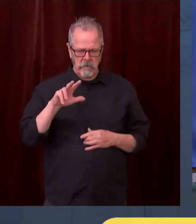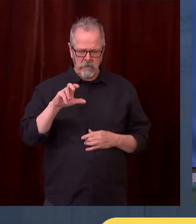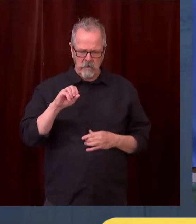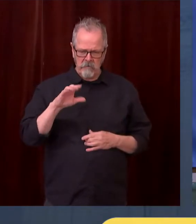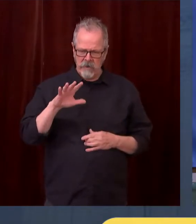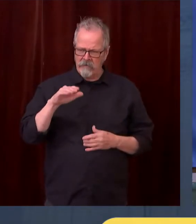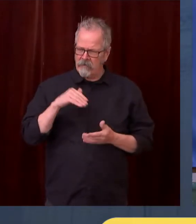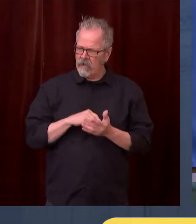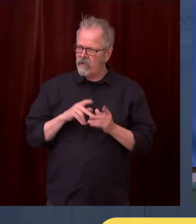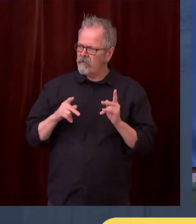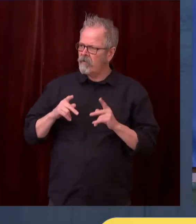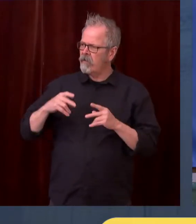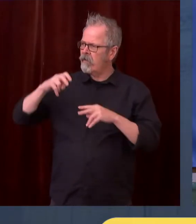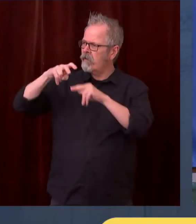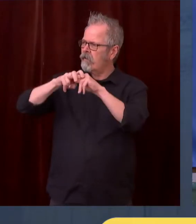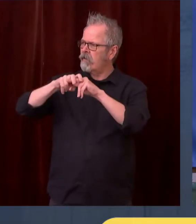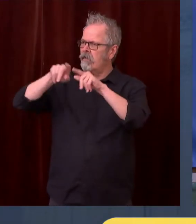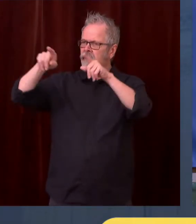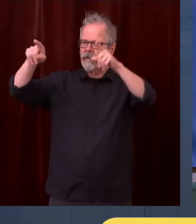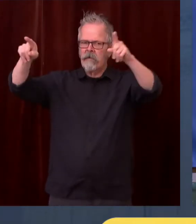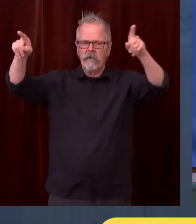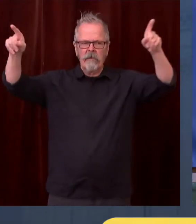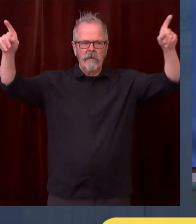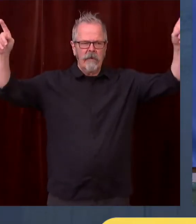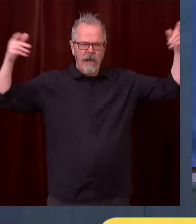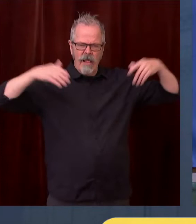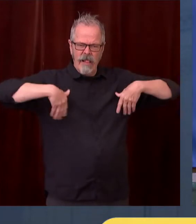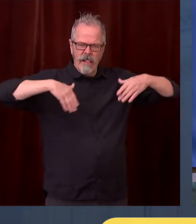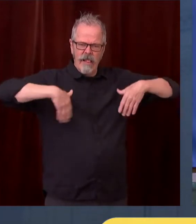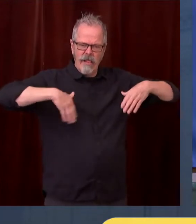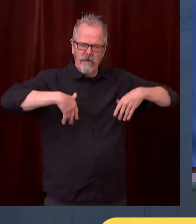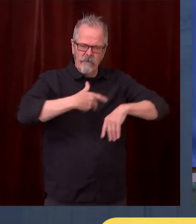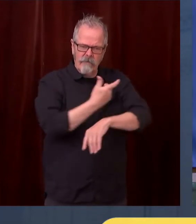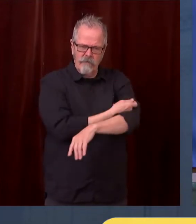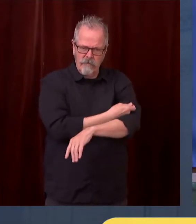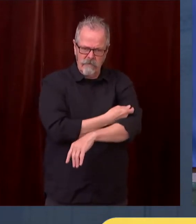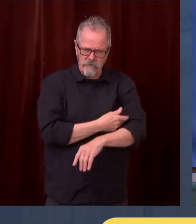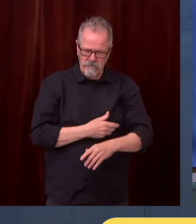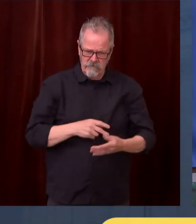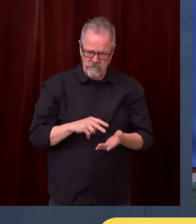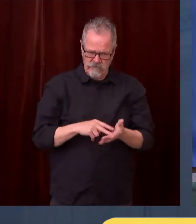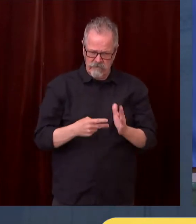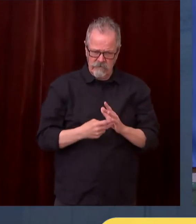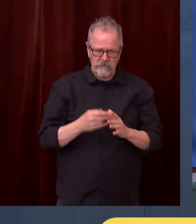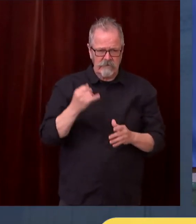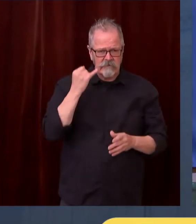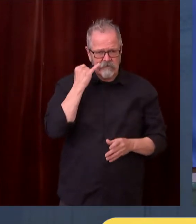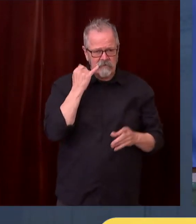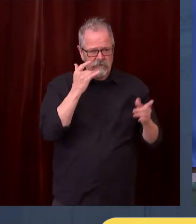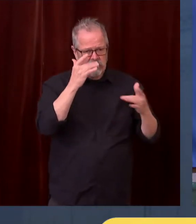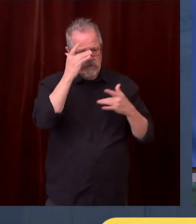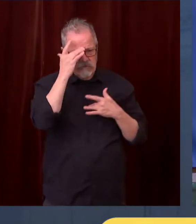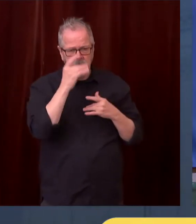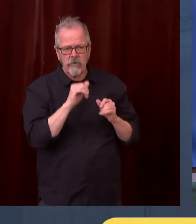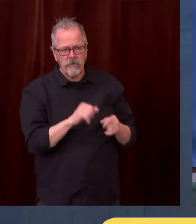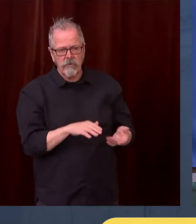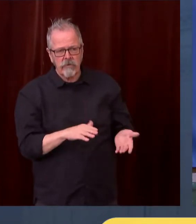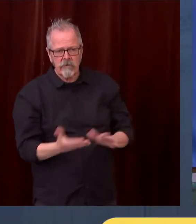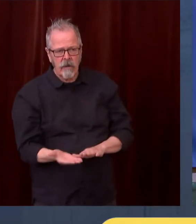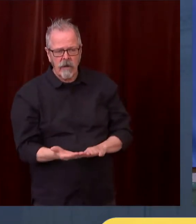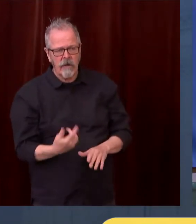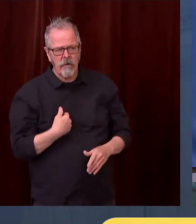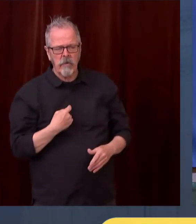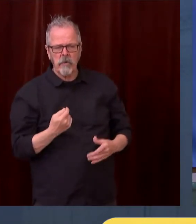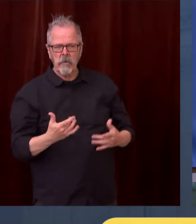see fatalities in our state, which is just heartbreaking. And there's no reason for that. We know